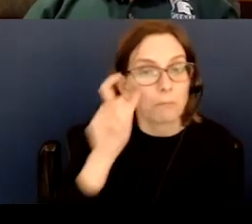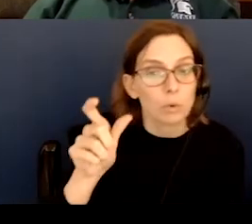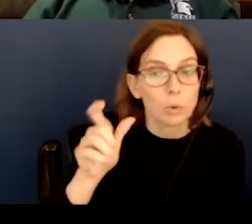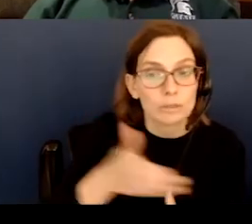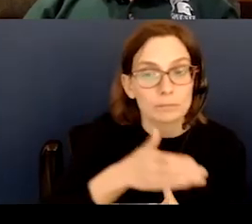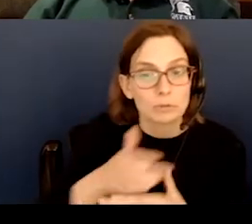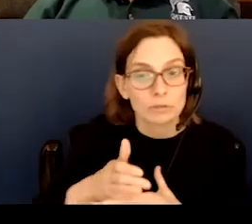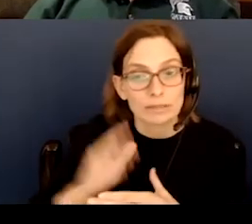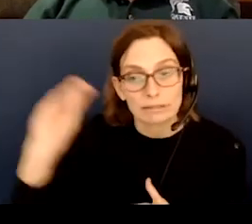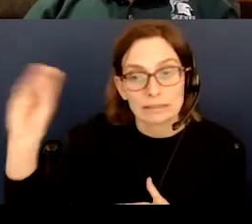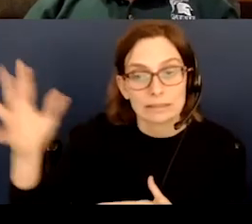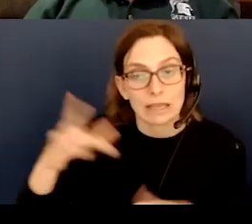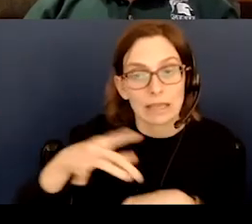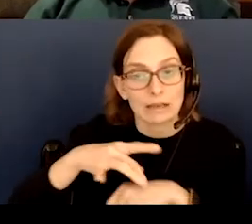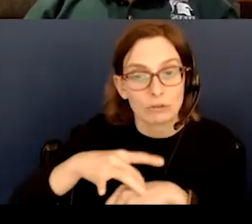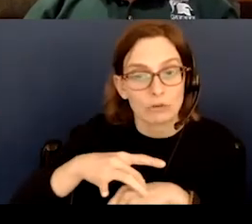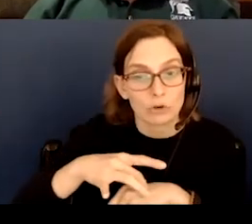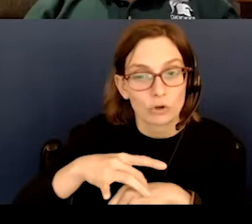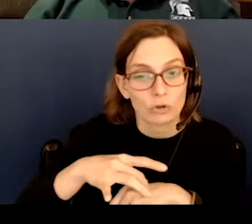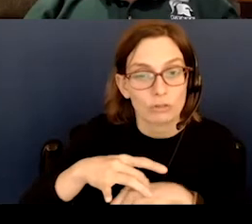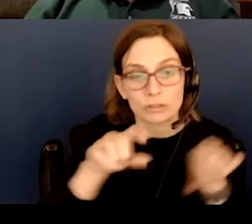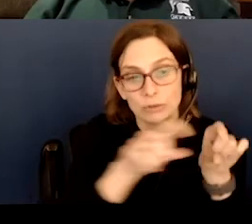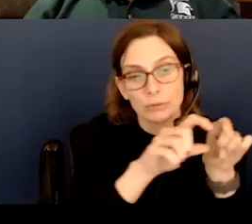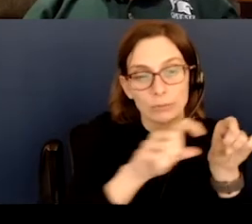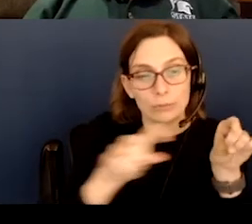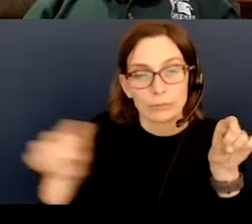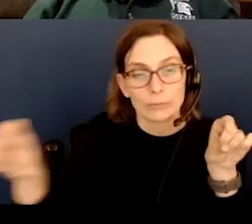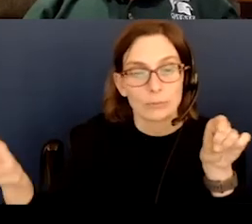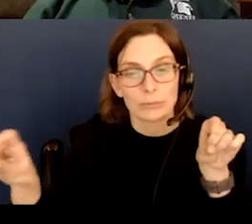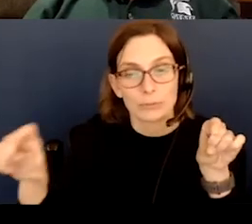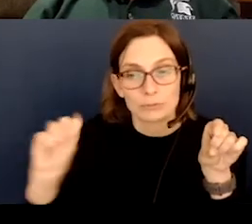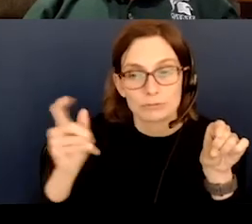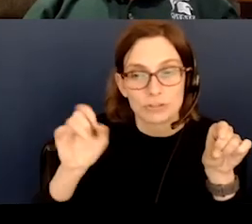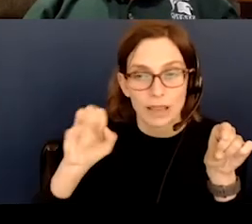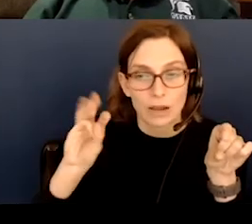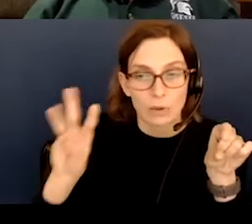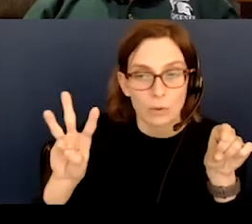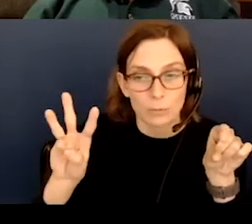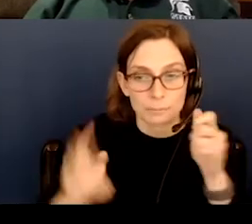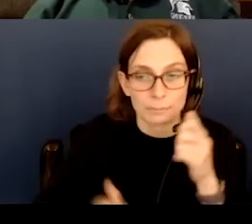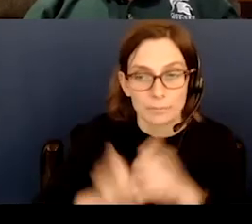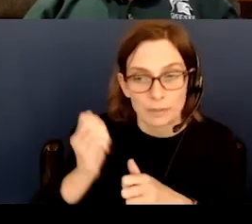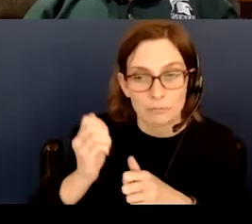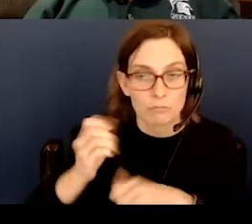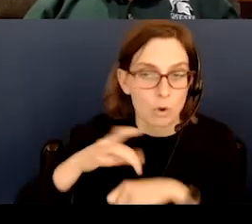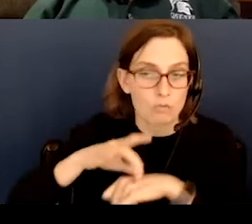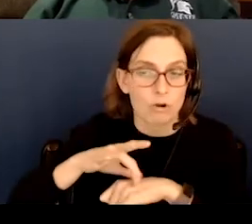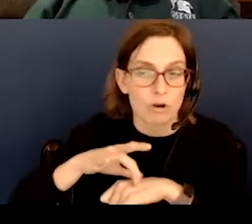the earth. It casts a long shadow, but the shadow is small. Most of the earth sees nothing.